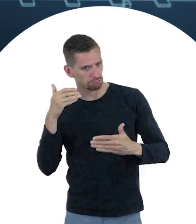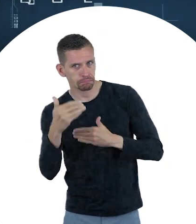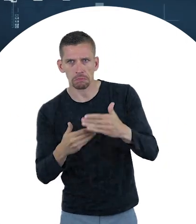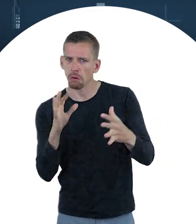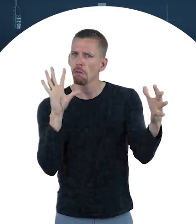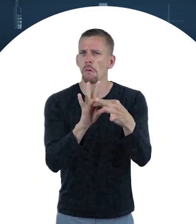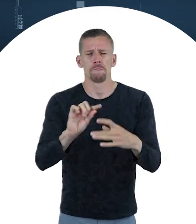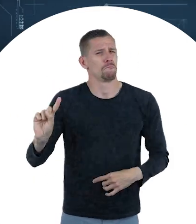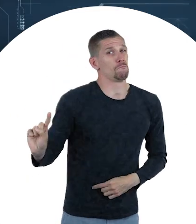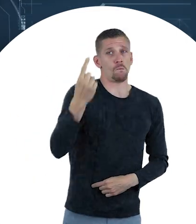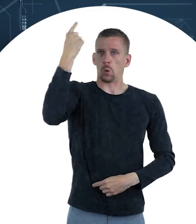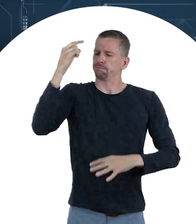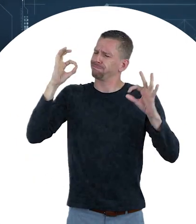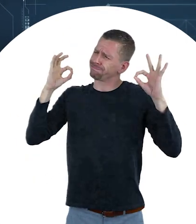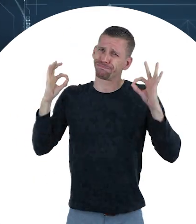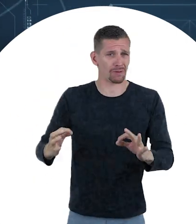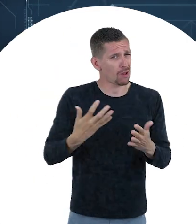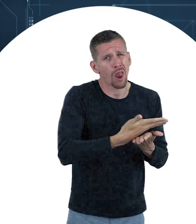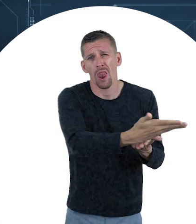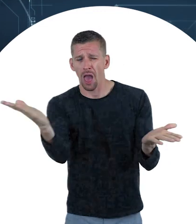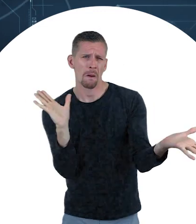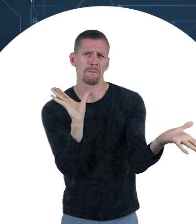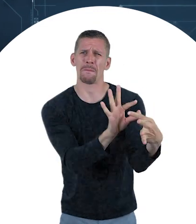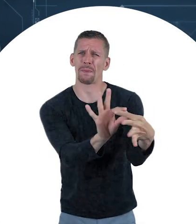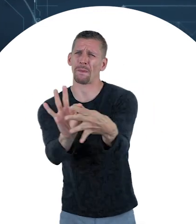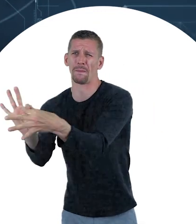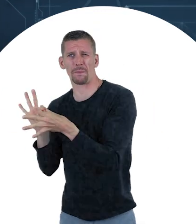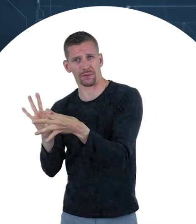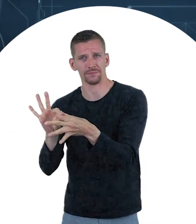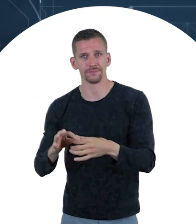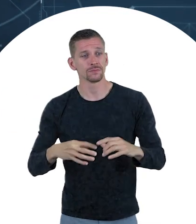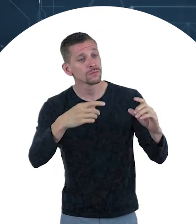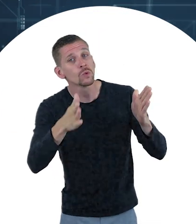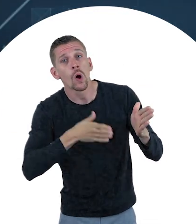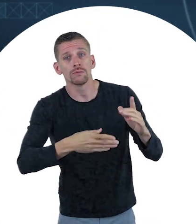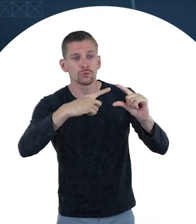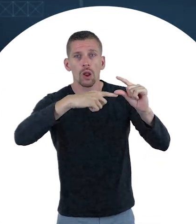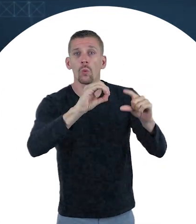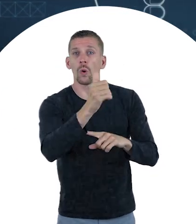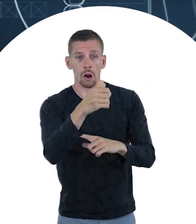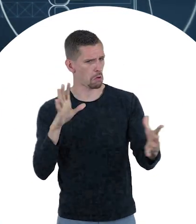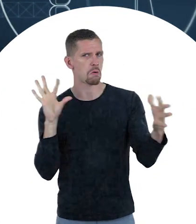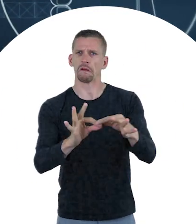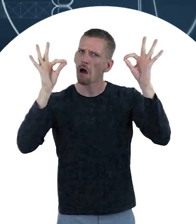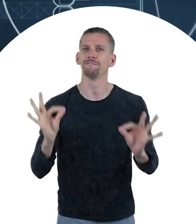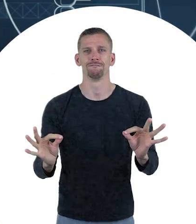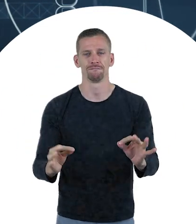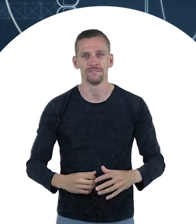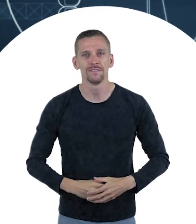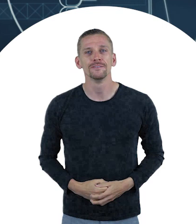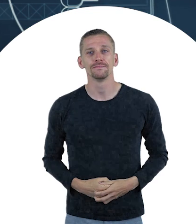foremost to be able to support all of the applications that may be implemented within the scope of rail digitalization.